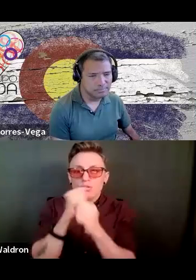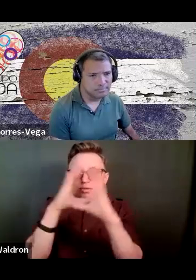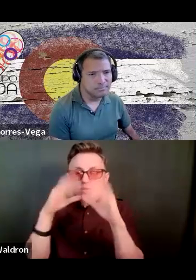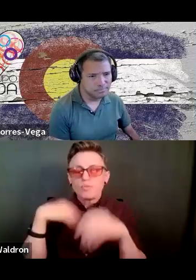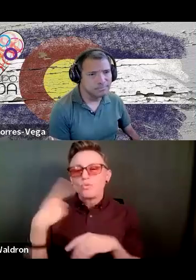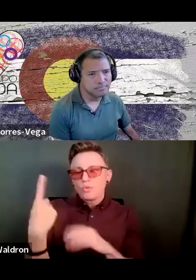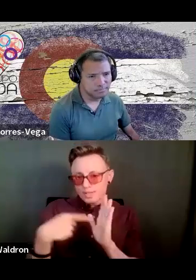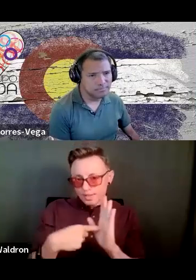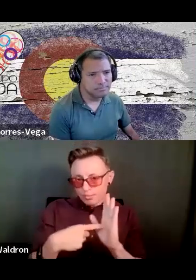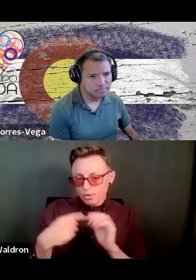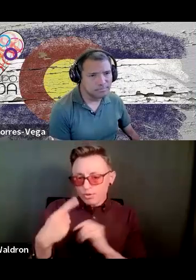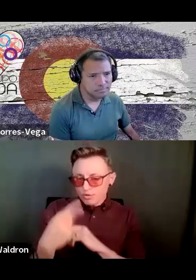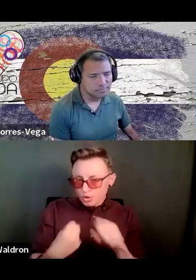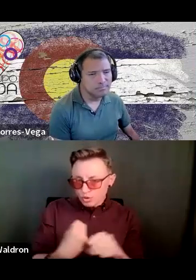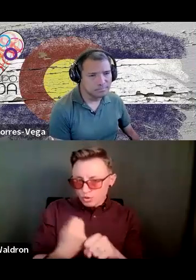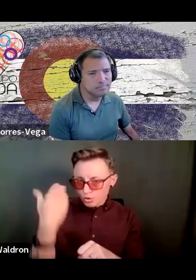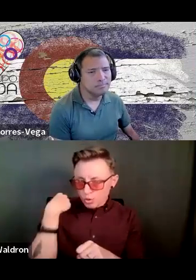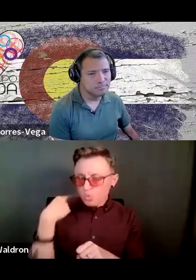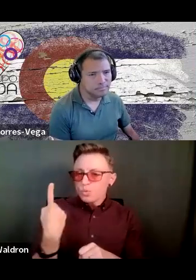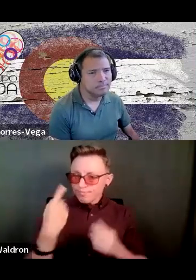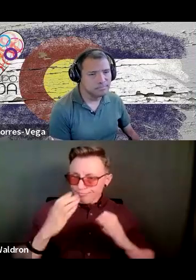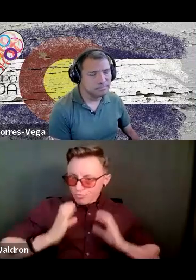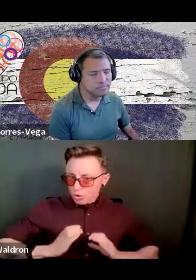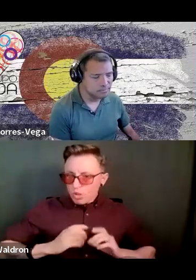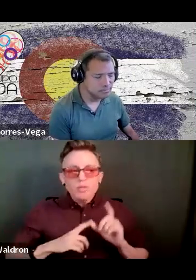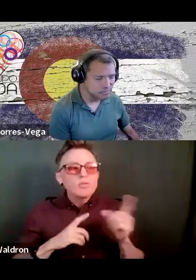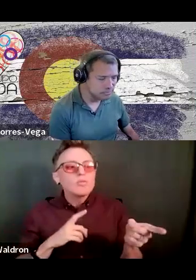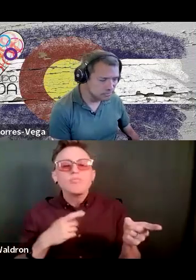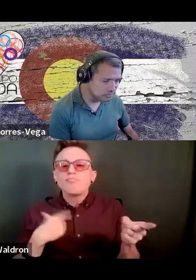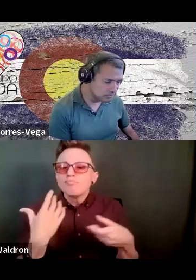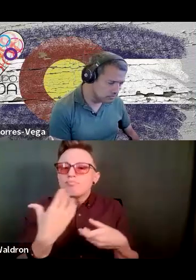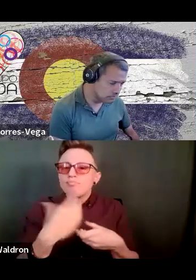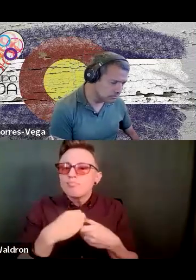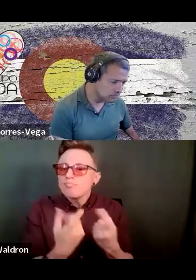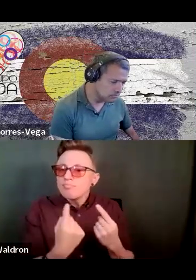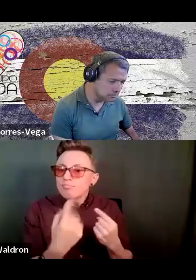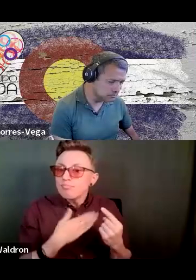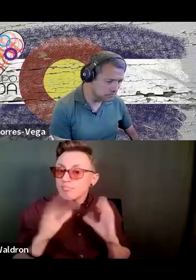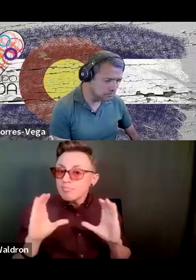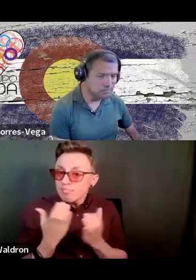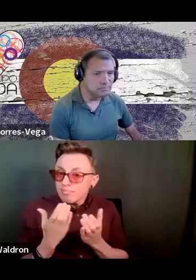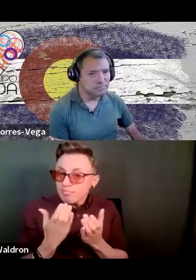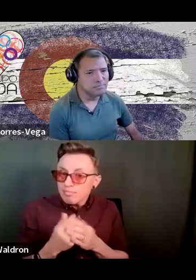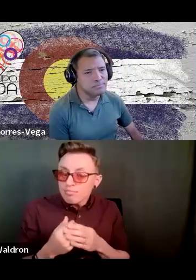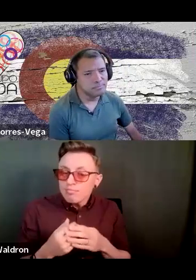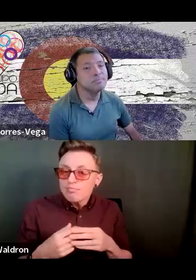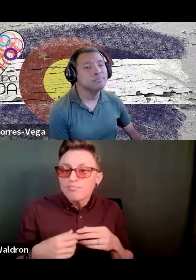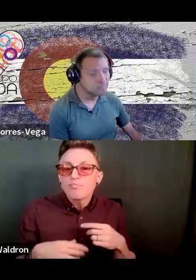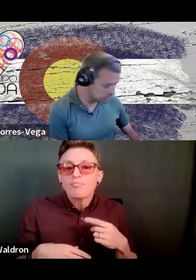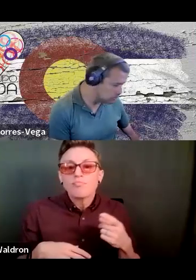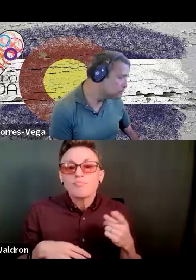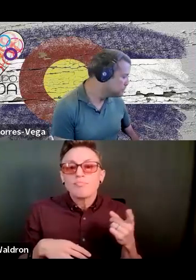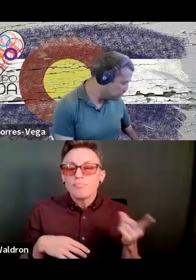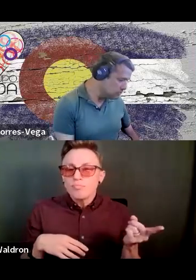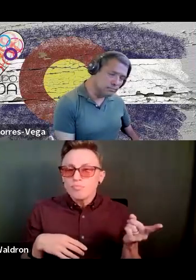A couple of years ago, I had a consumer that she participated in some of my classes, but she didn't believe in herself because